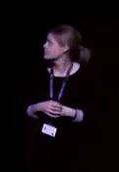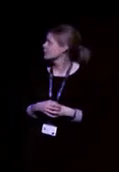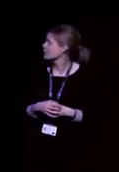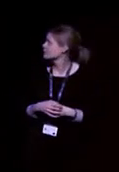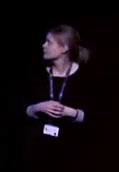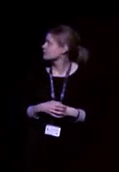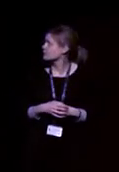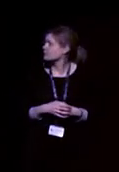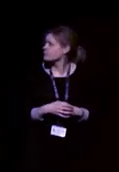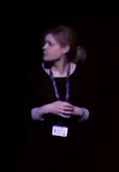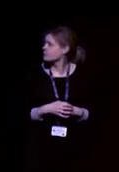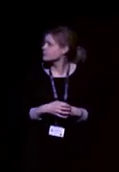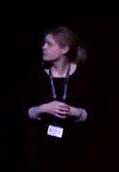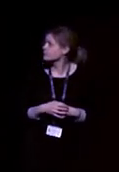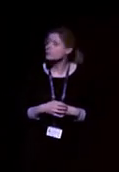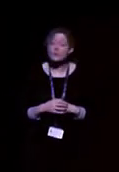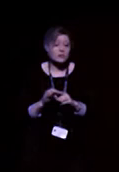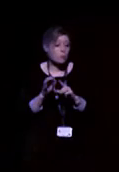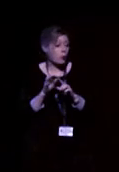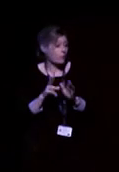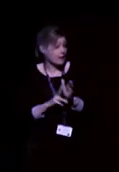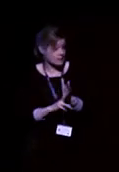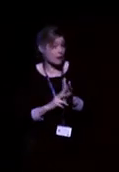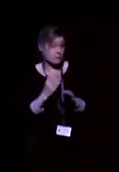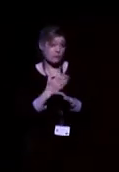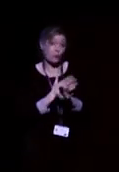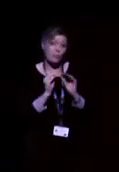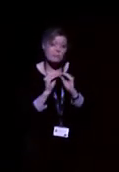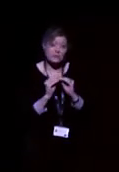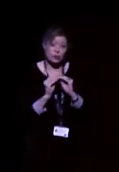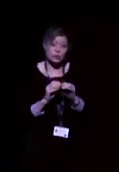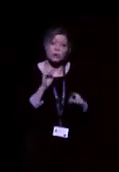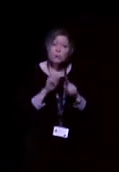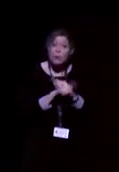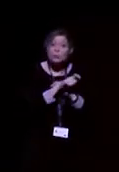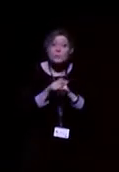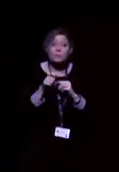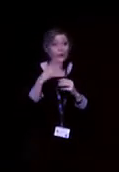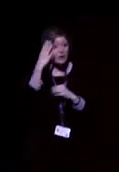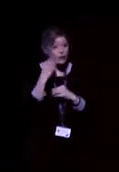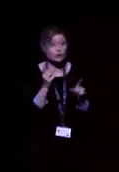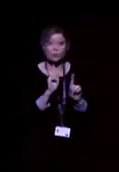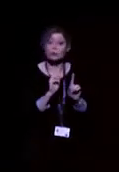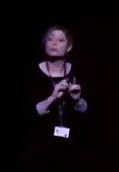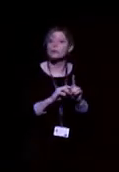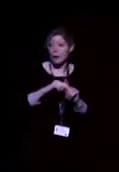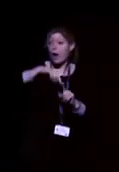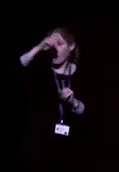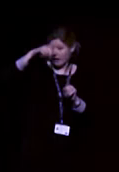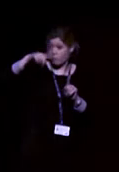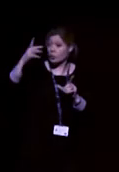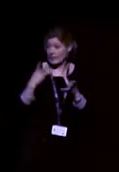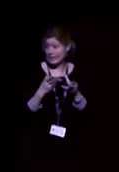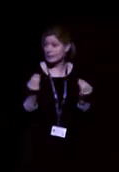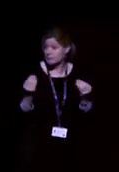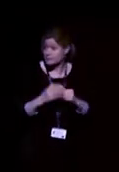As Mr. Valentine mentioned earlier in his talk, most people's hearing losses are in the high frequencies. And frequency